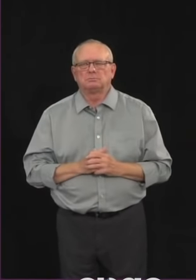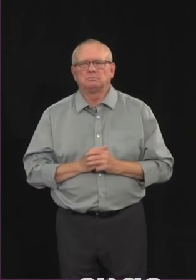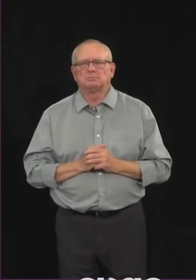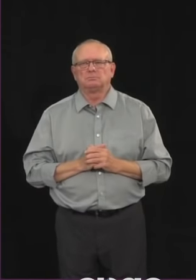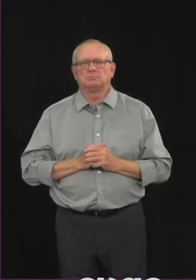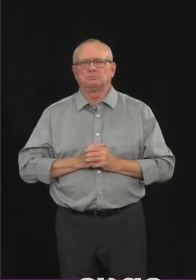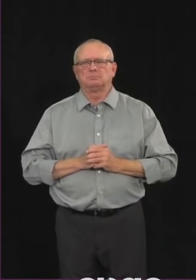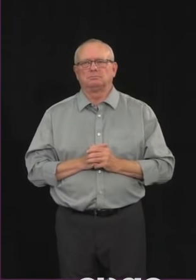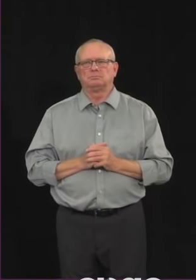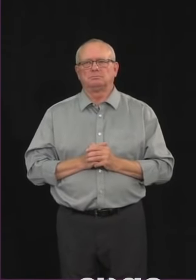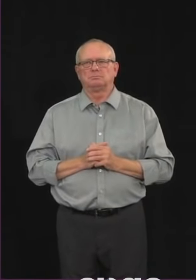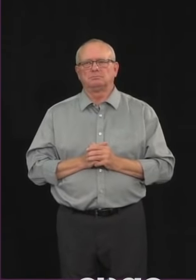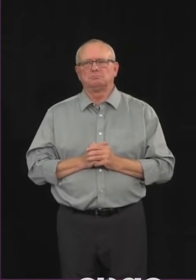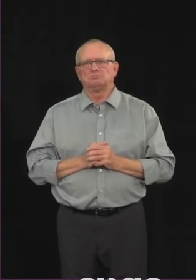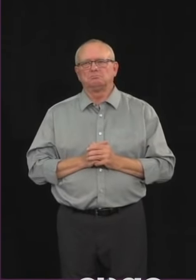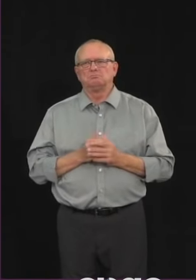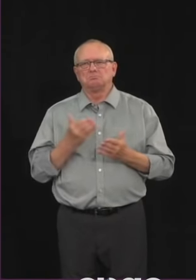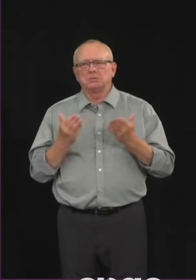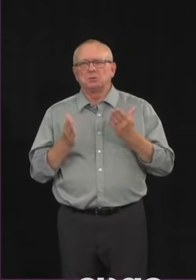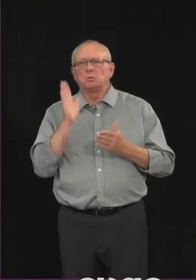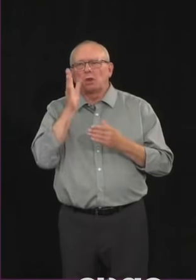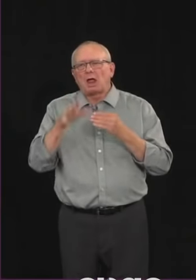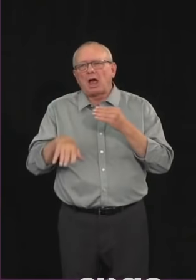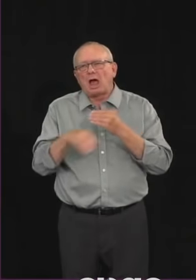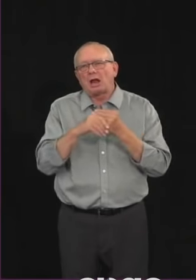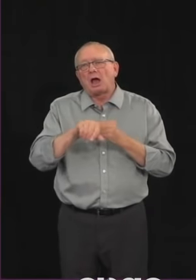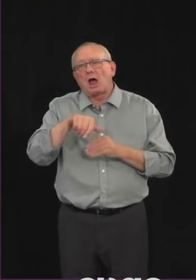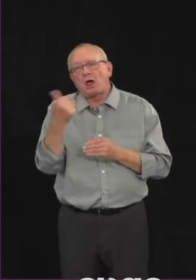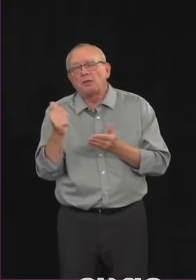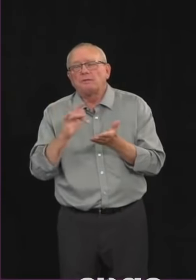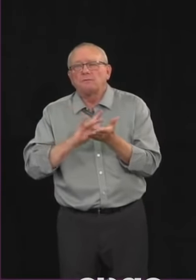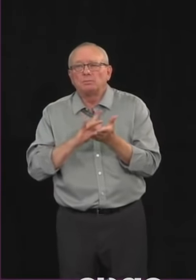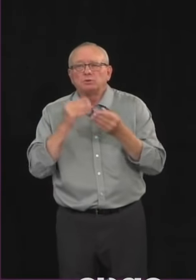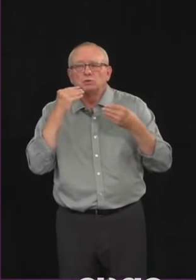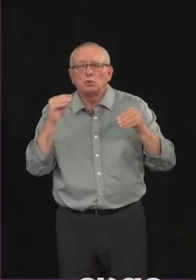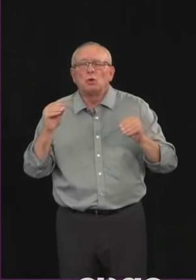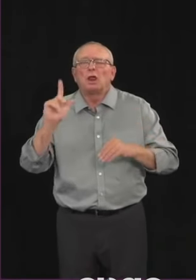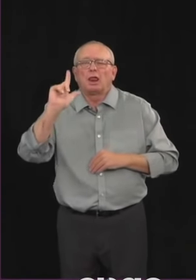we go forward with adding any others. And Minister Chandra did you want to add to that?